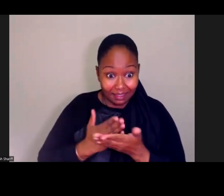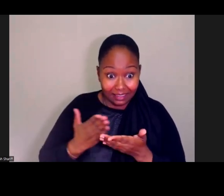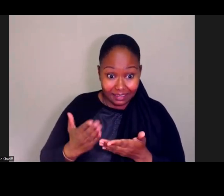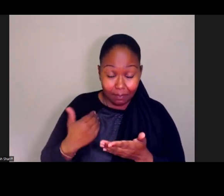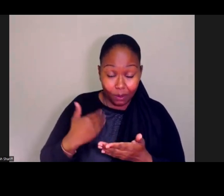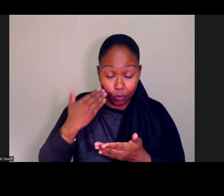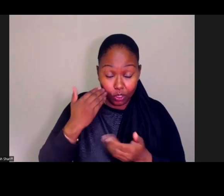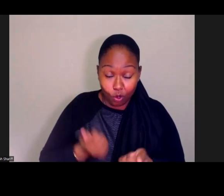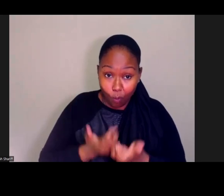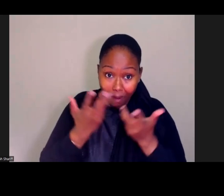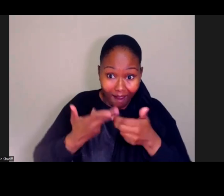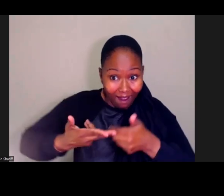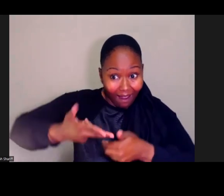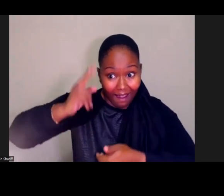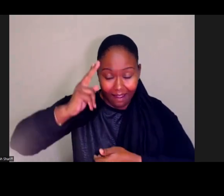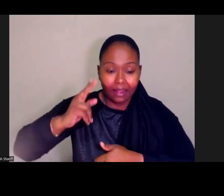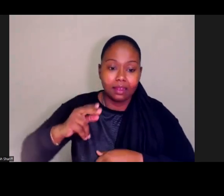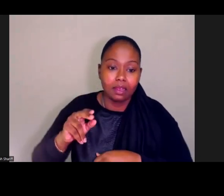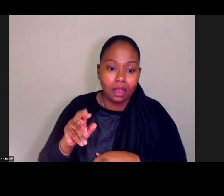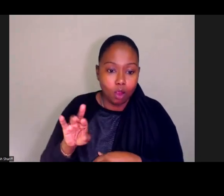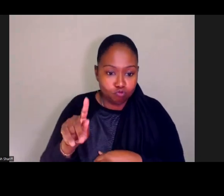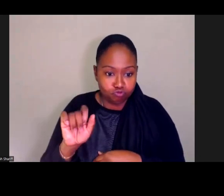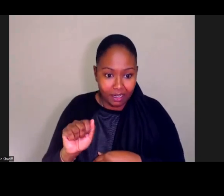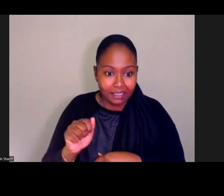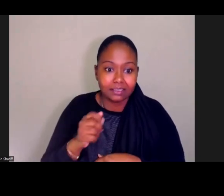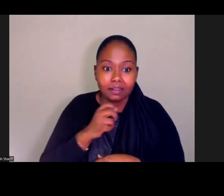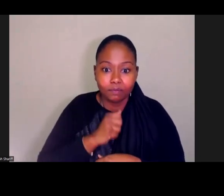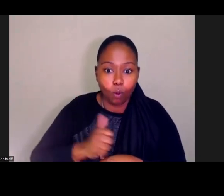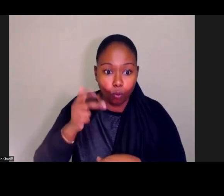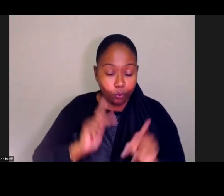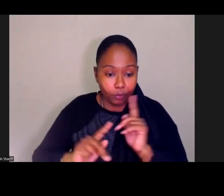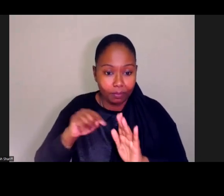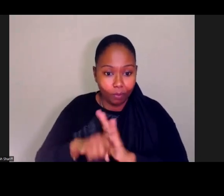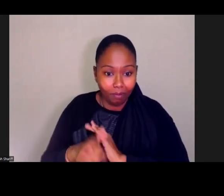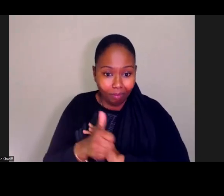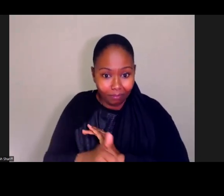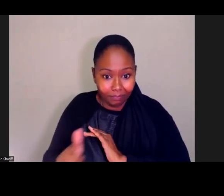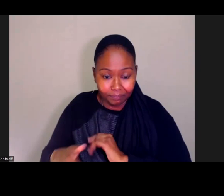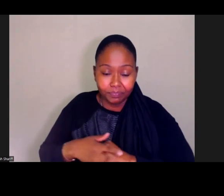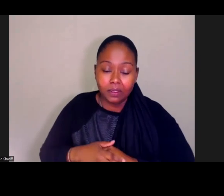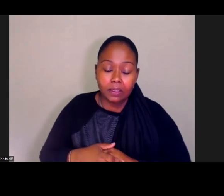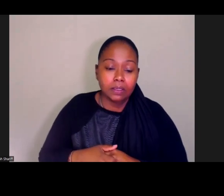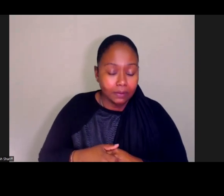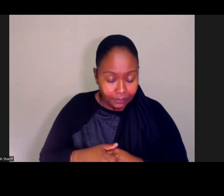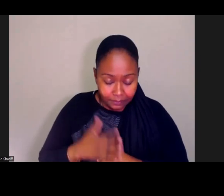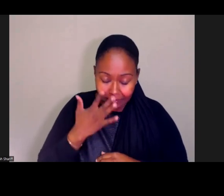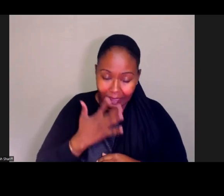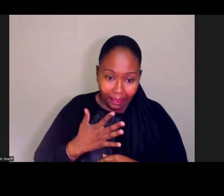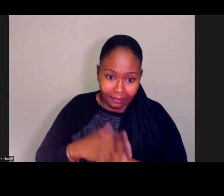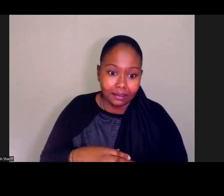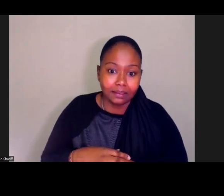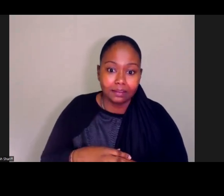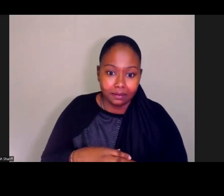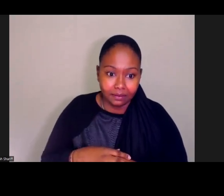rates of suicide amongst the aging population. We also are well aware of, of, unfortunately, the, the successful